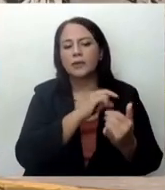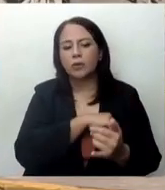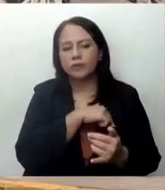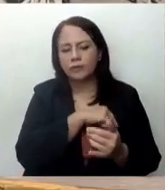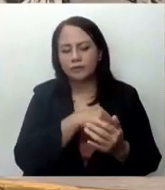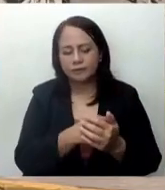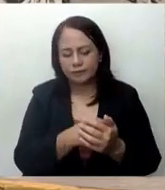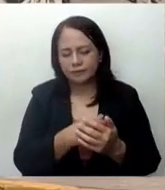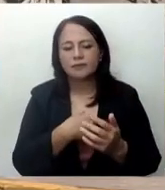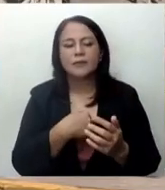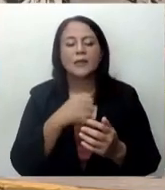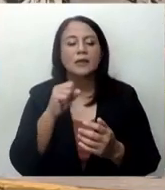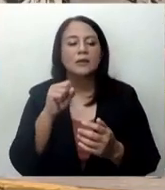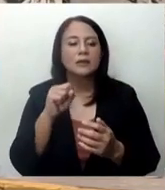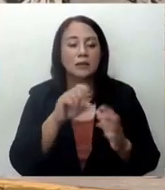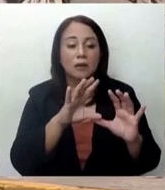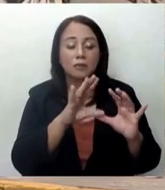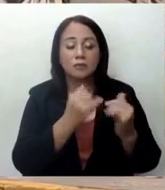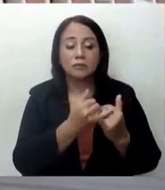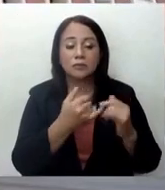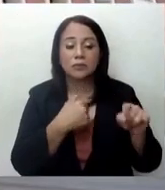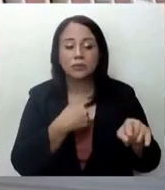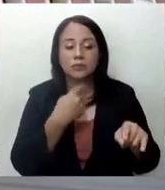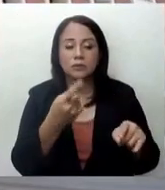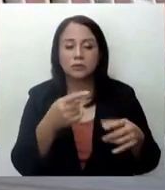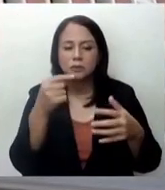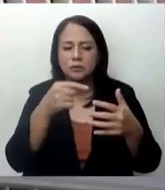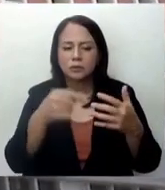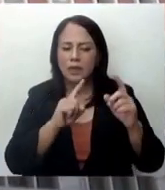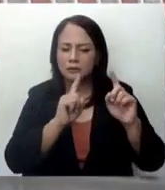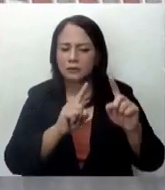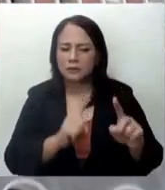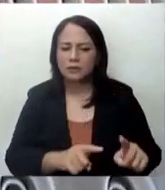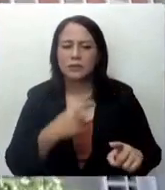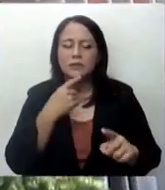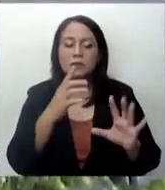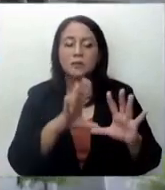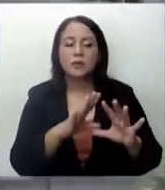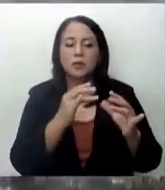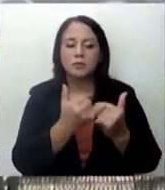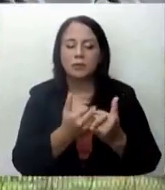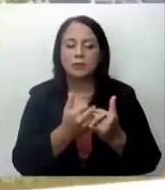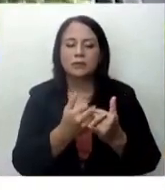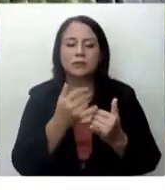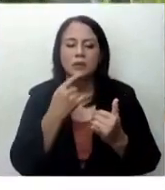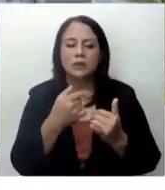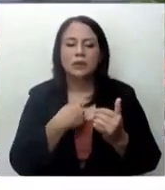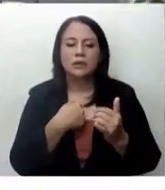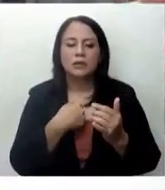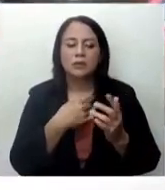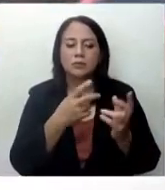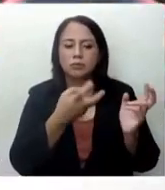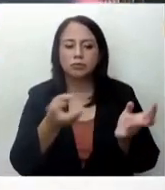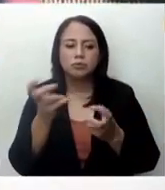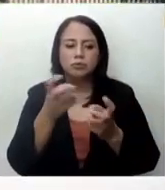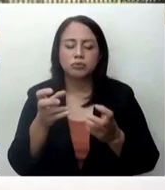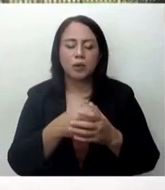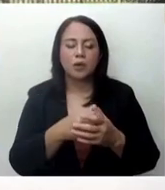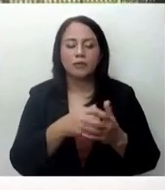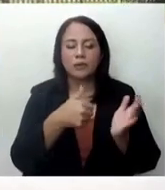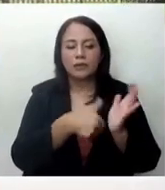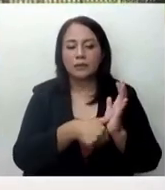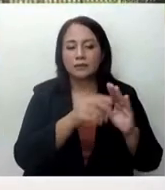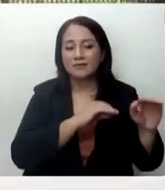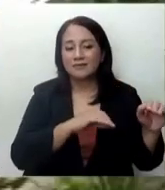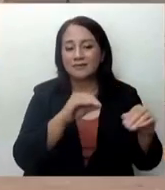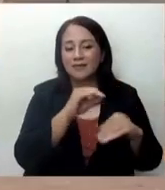camp of Smartmatic answered the allegations one by one. According to the company's counsel, the time of transmission of election returns to the transparency